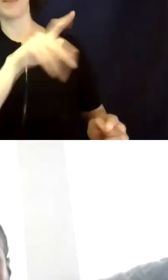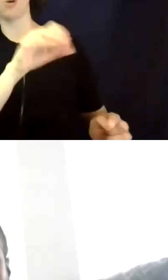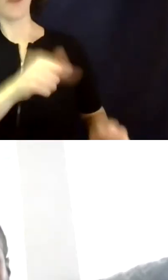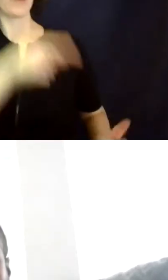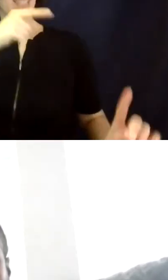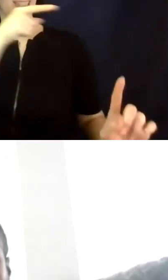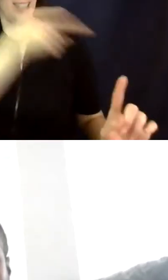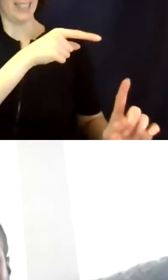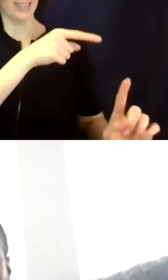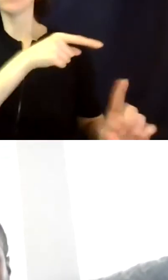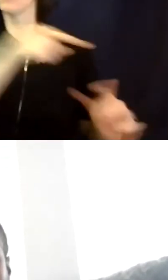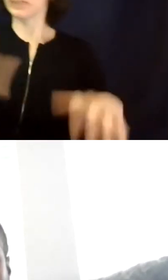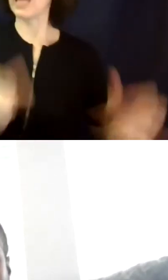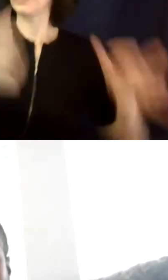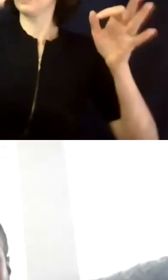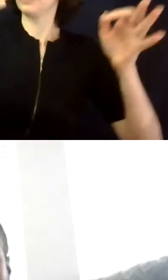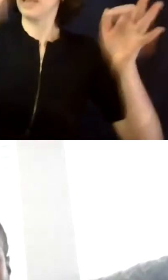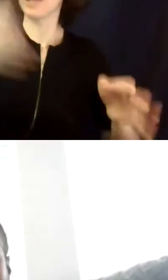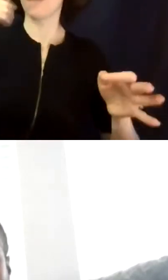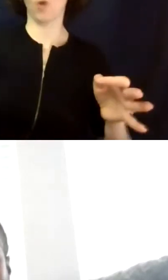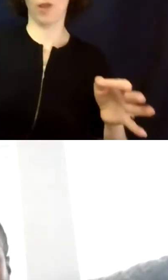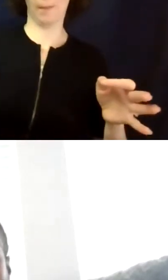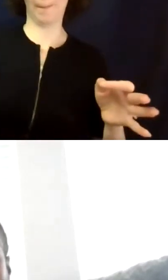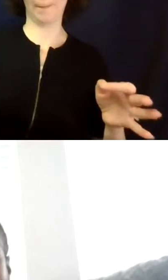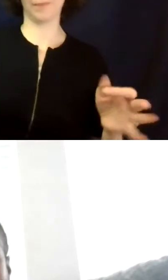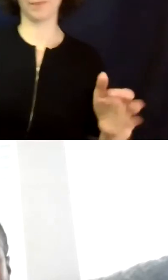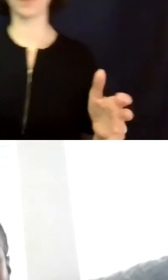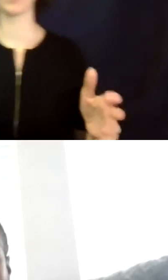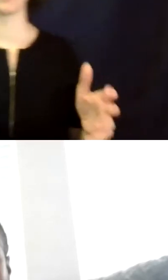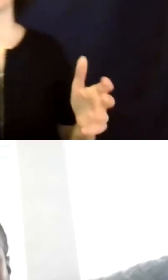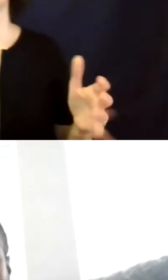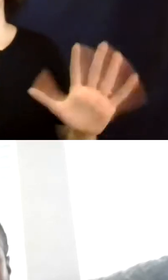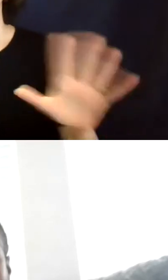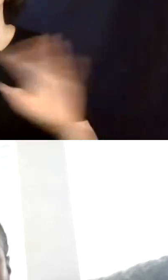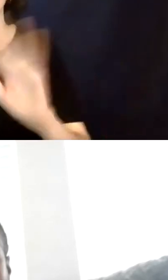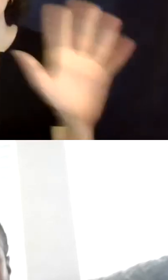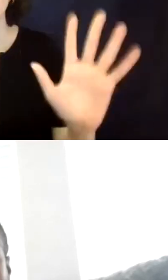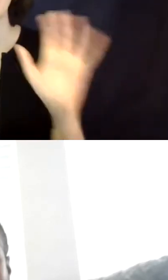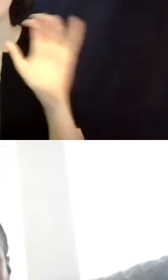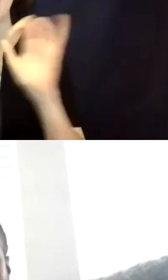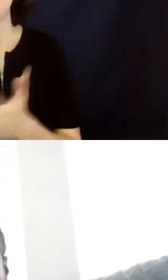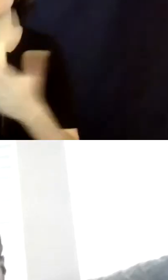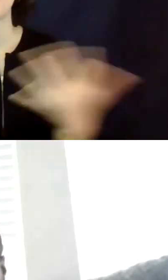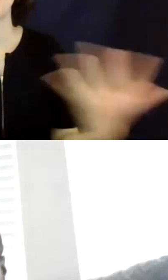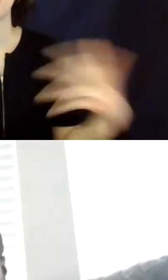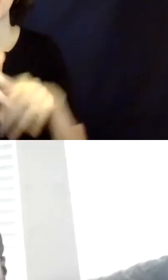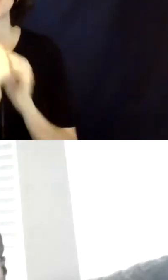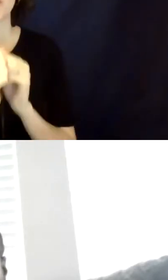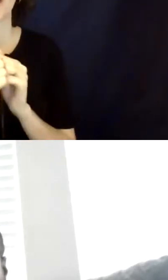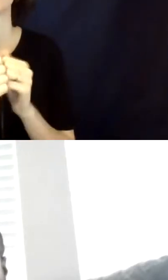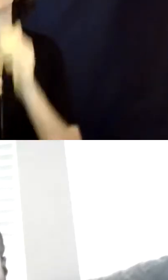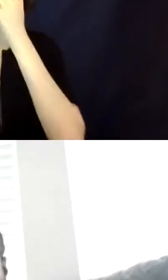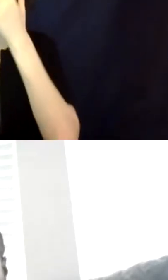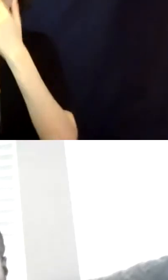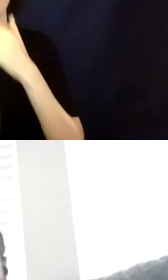Does that, does that, so I, I guess to round that out the way that they would work together is you would have this team of advisors